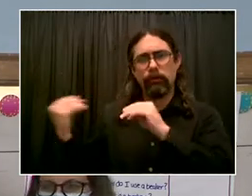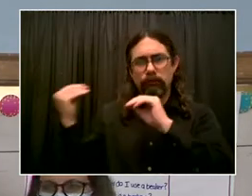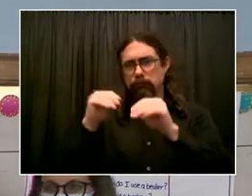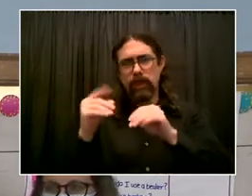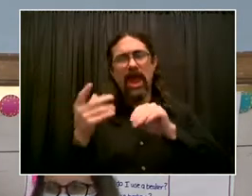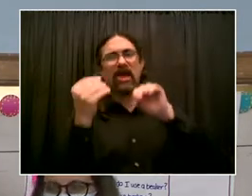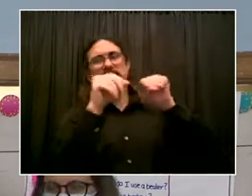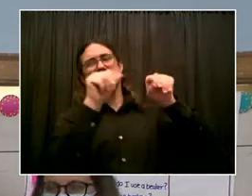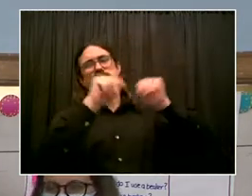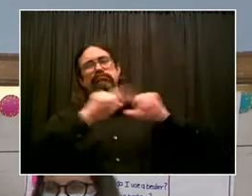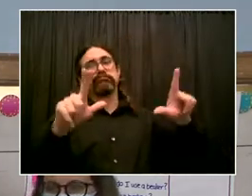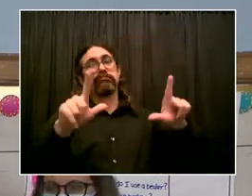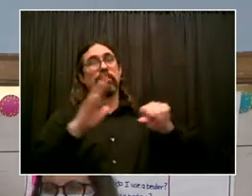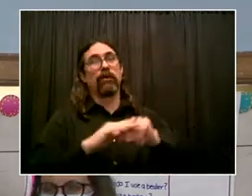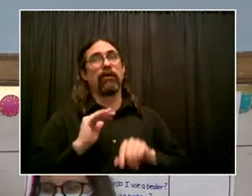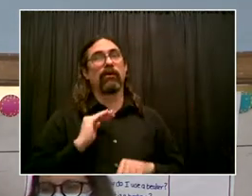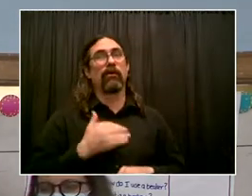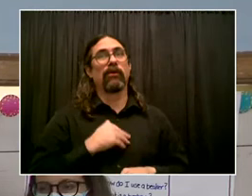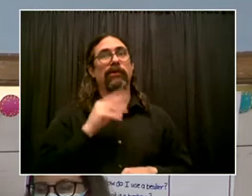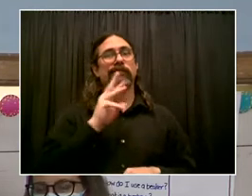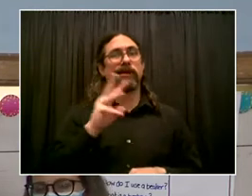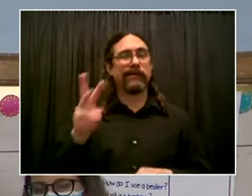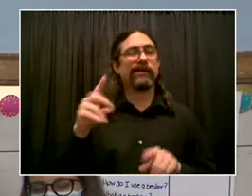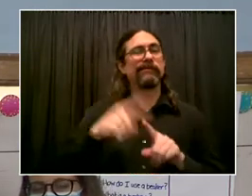at our PTA meetings.